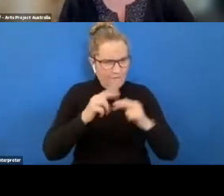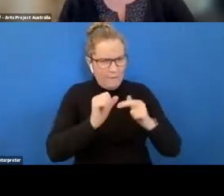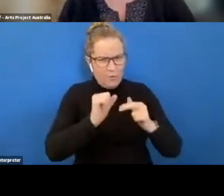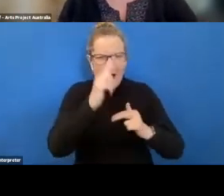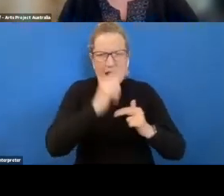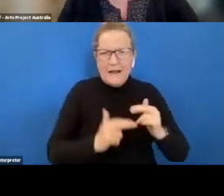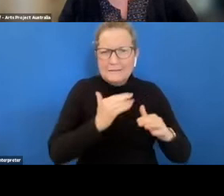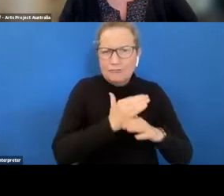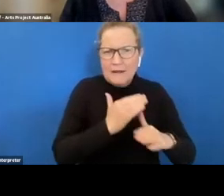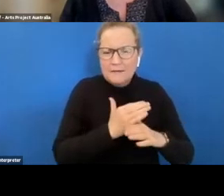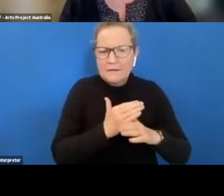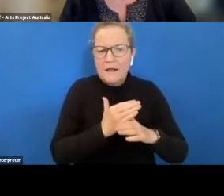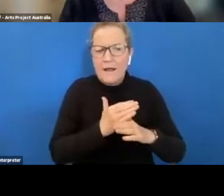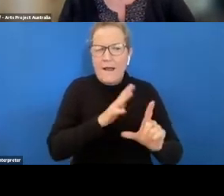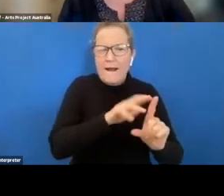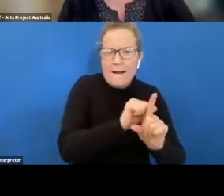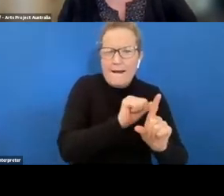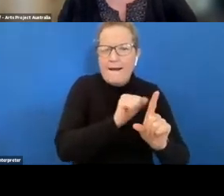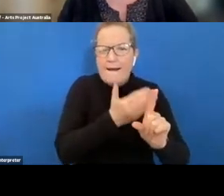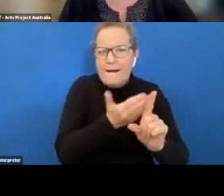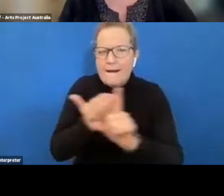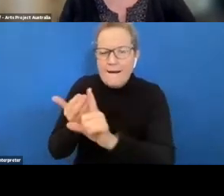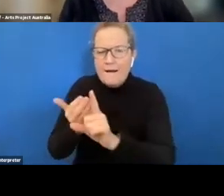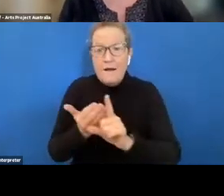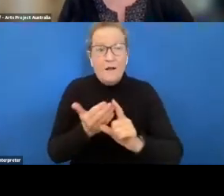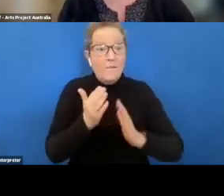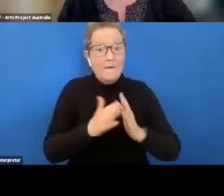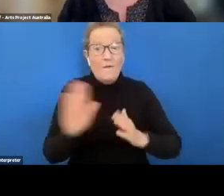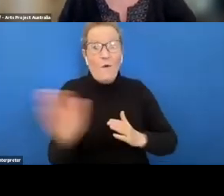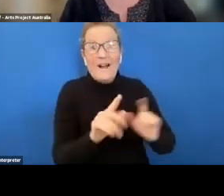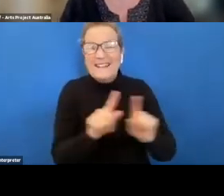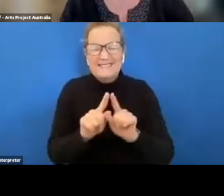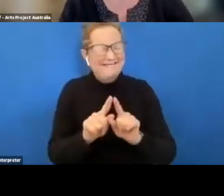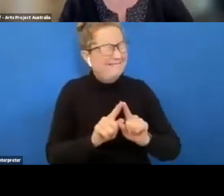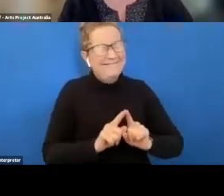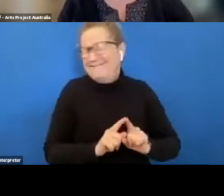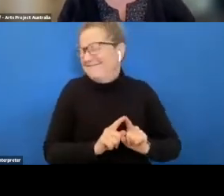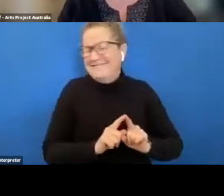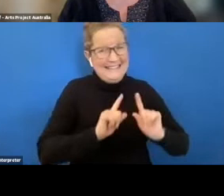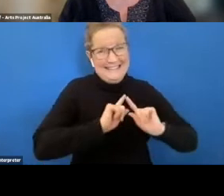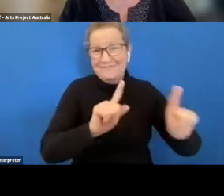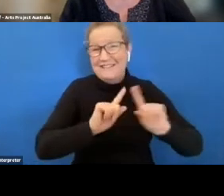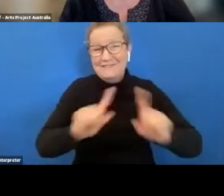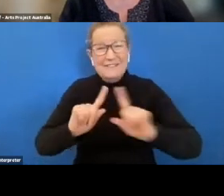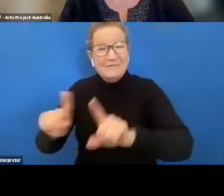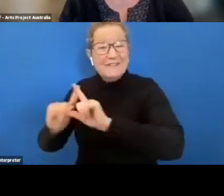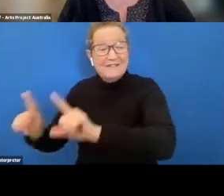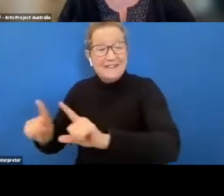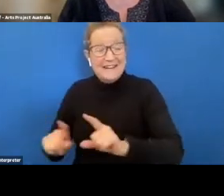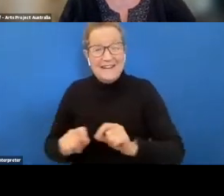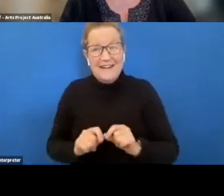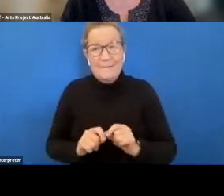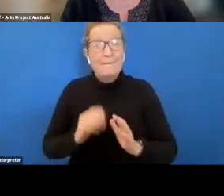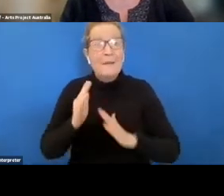that is absolutely different for every single person so you cannot um lump